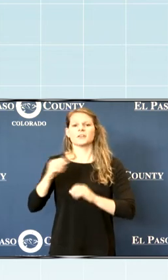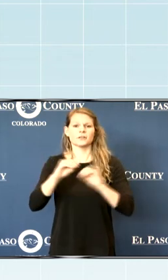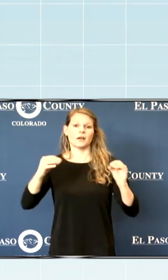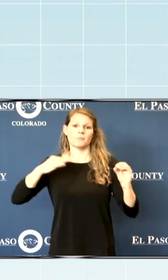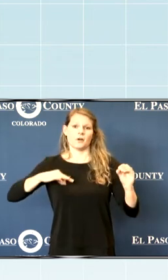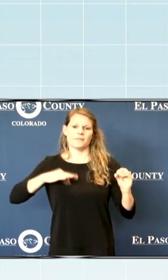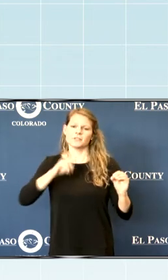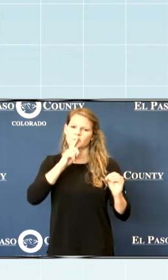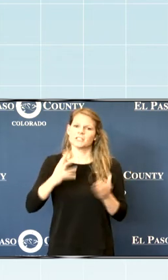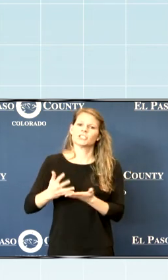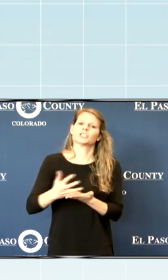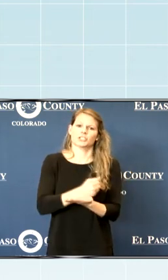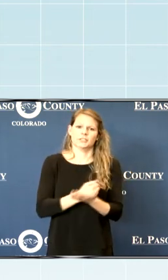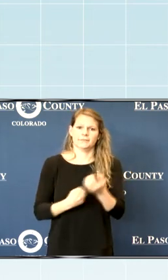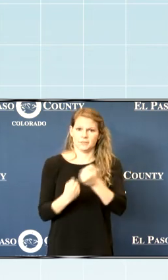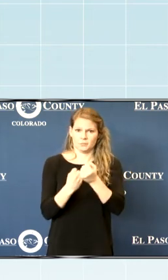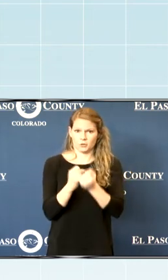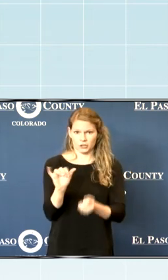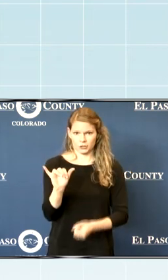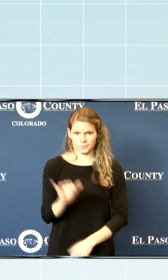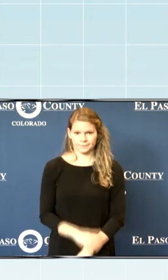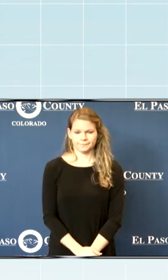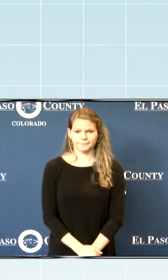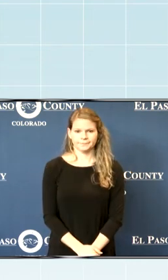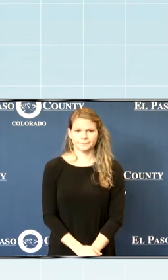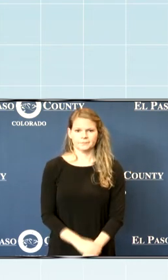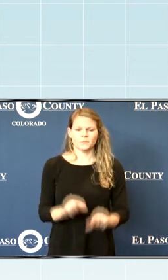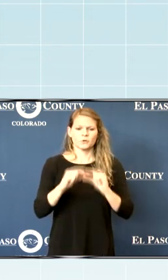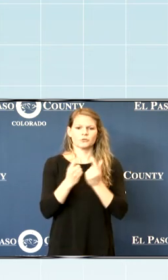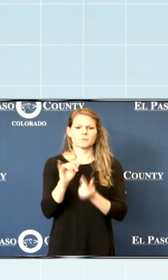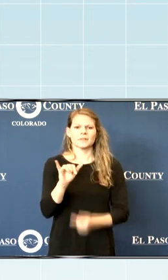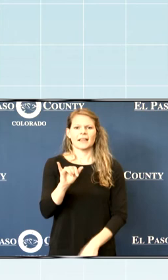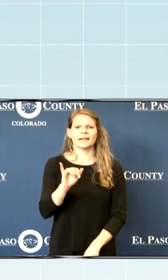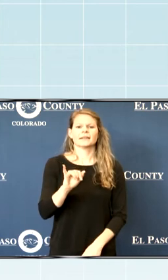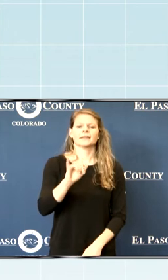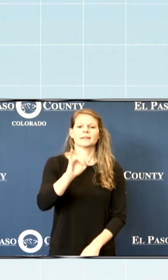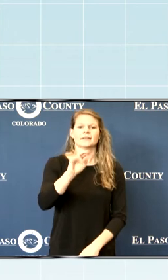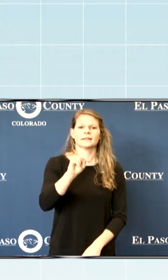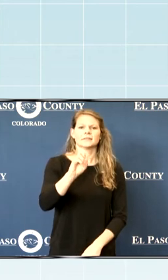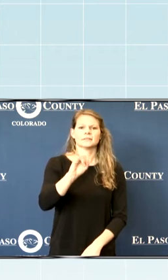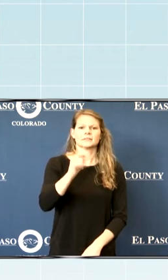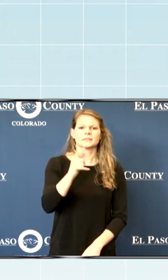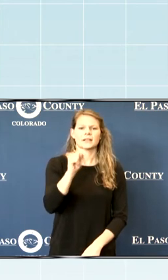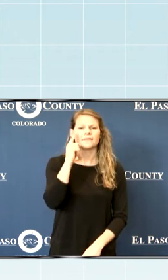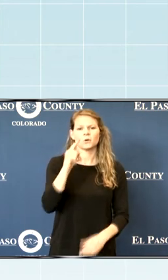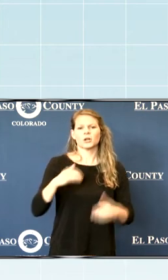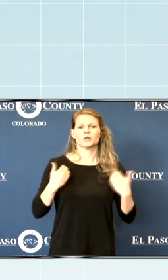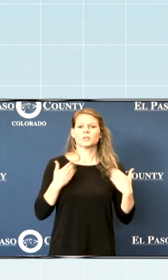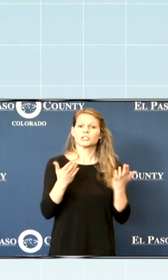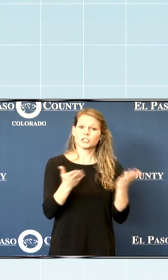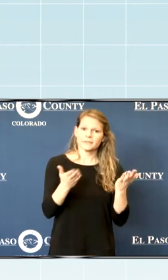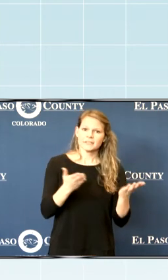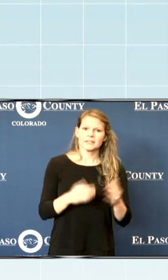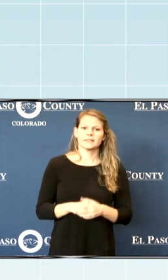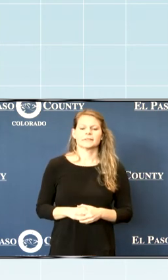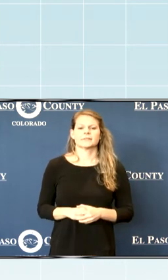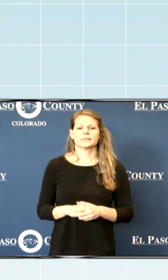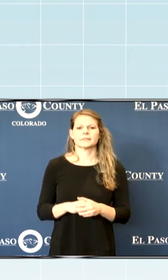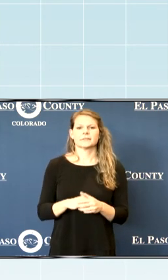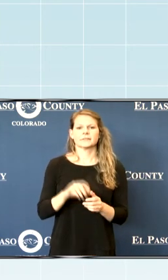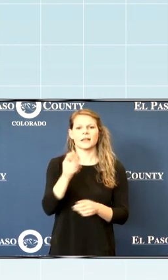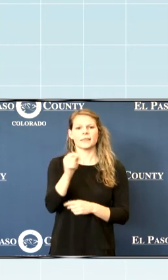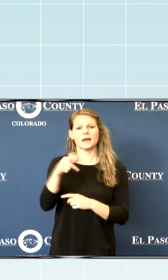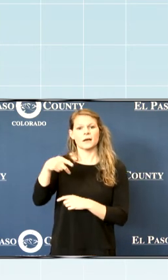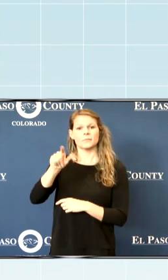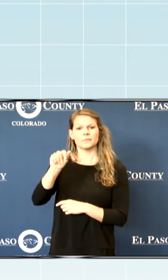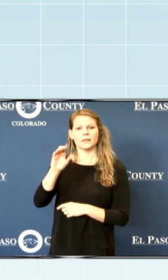deserving of this support as well. These are groups like Inside Out Youth Services and The Place, which do